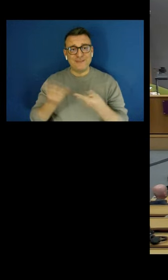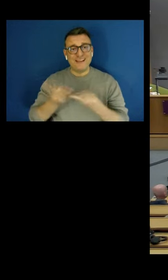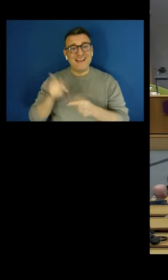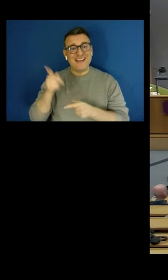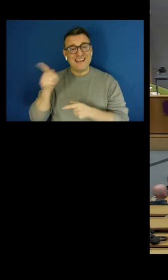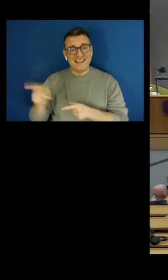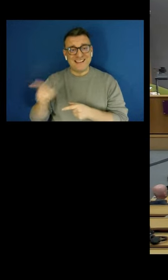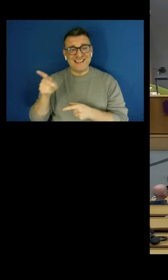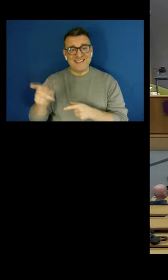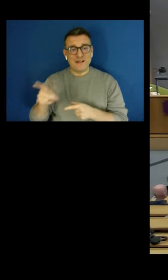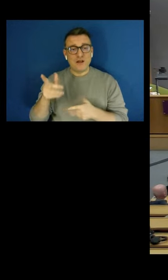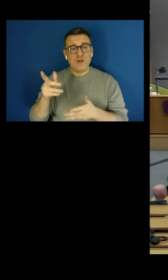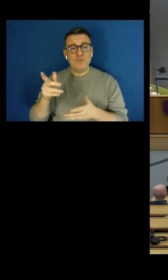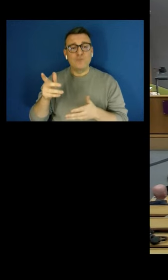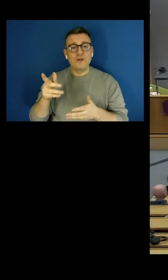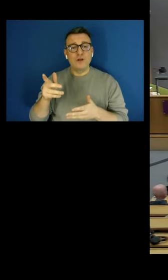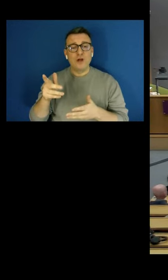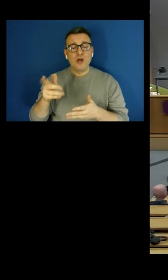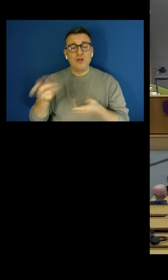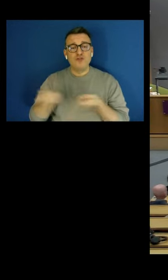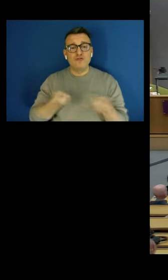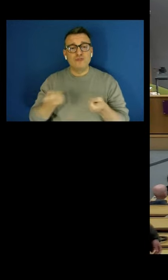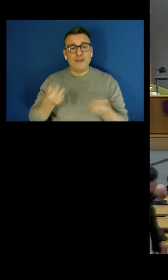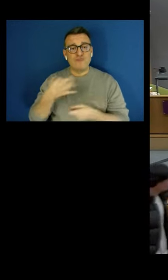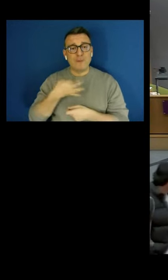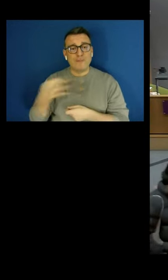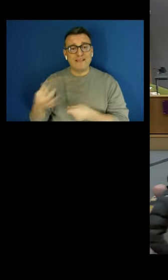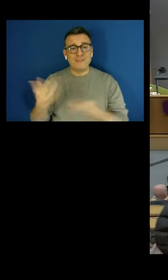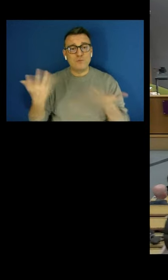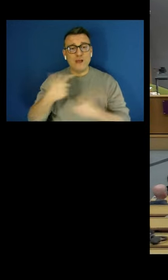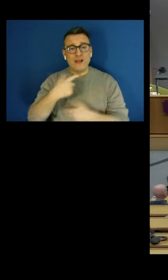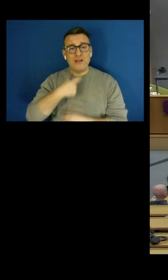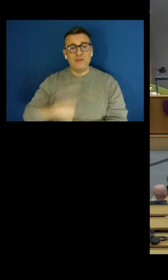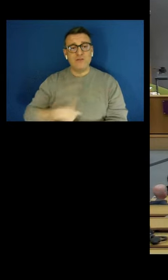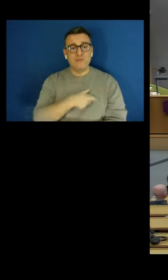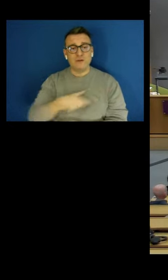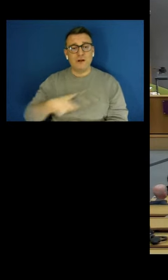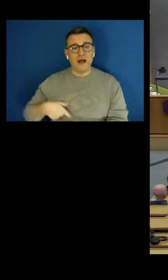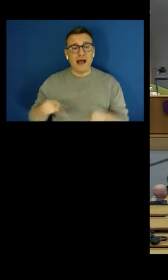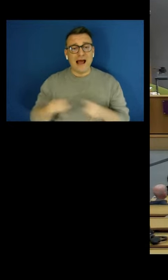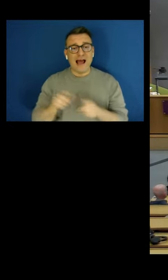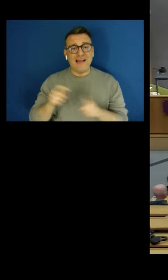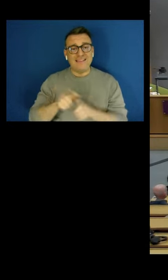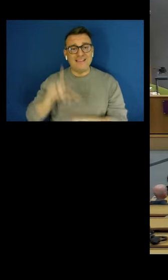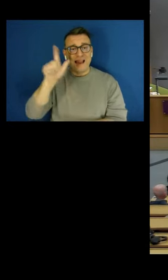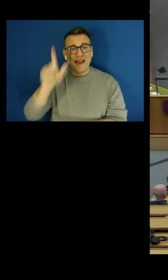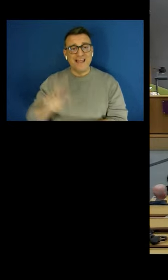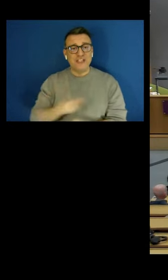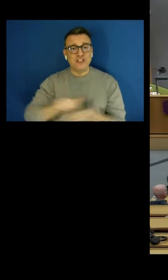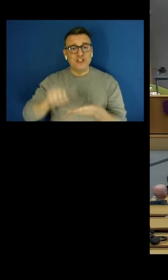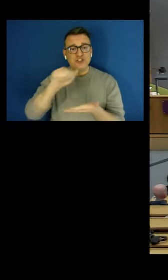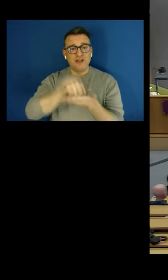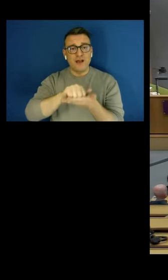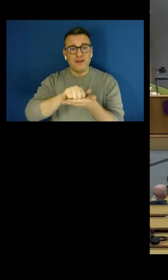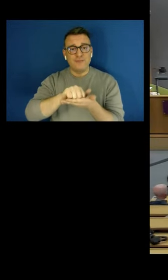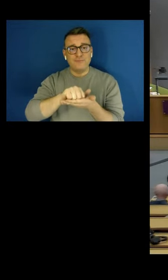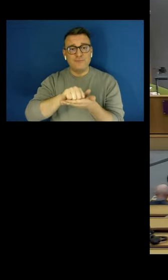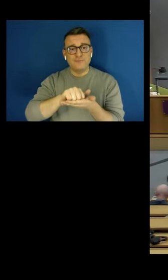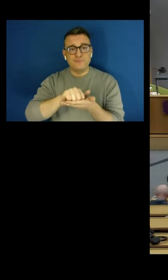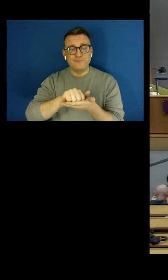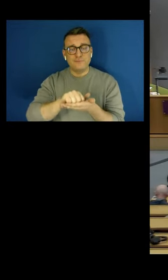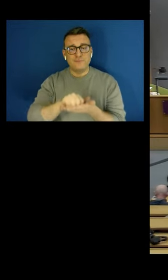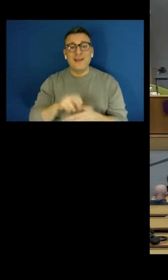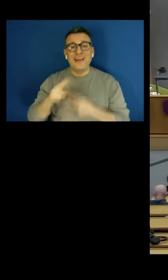and Liechtenstein. So some housekeeping issues before we start. For those Twitter users, hashtag of